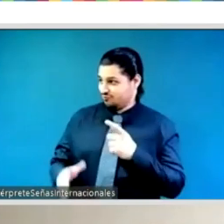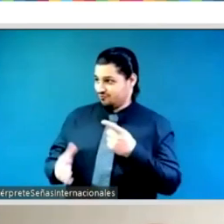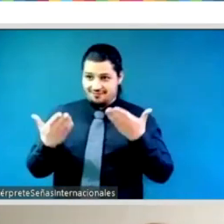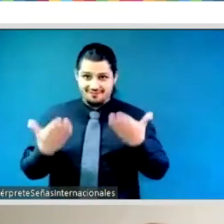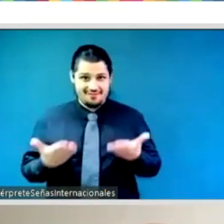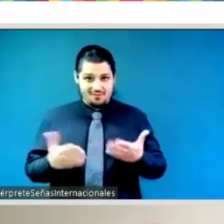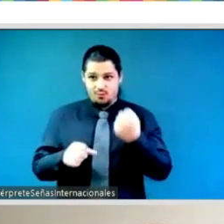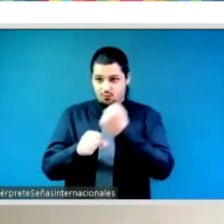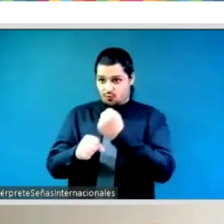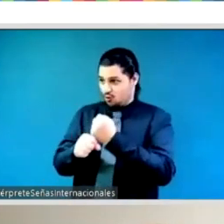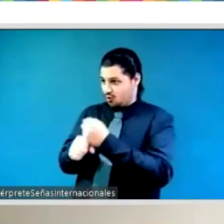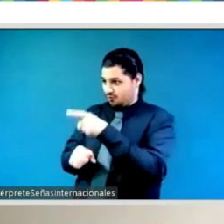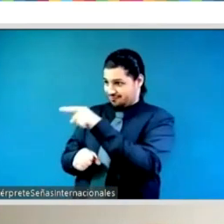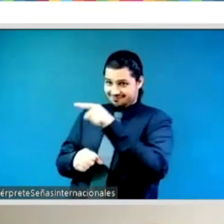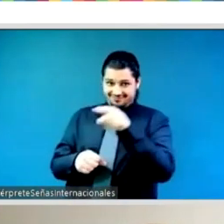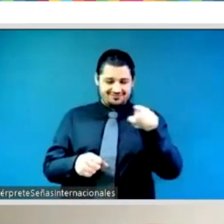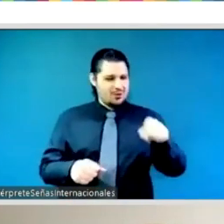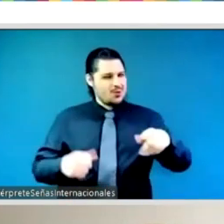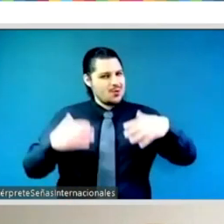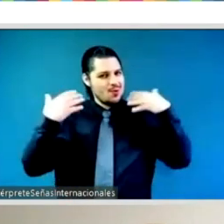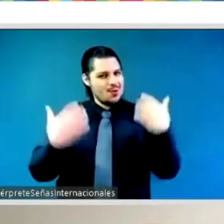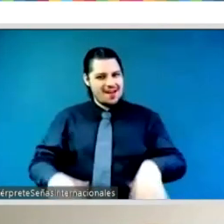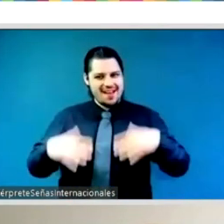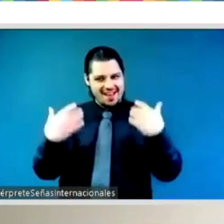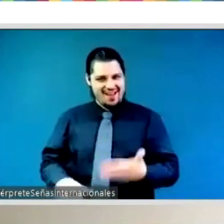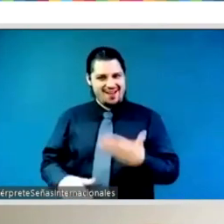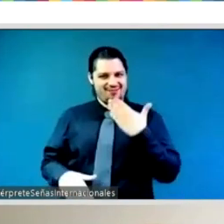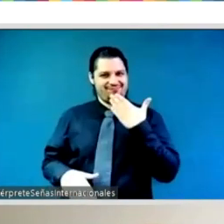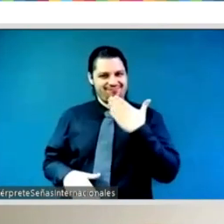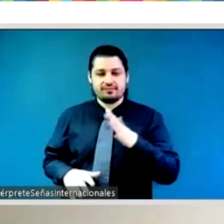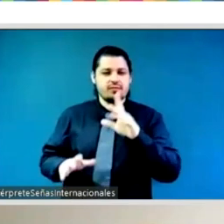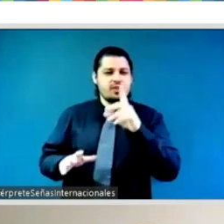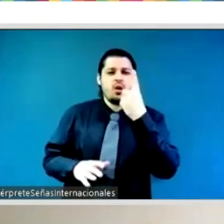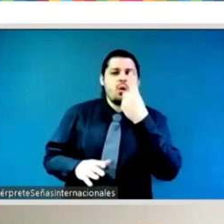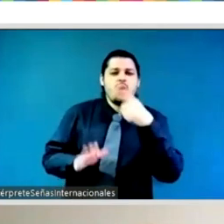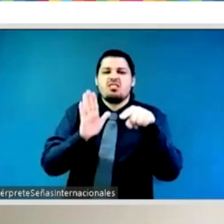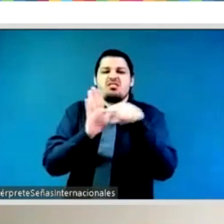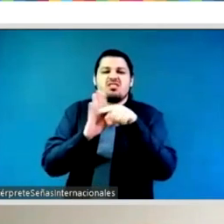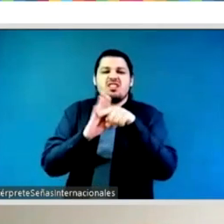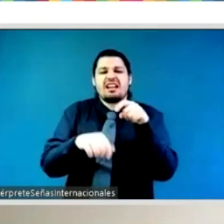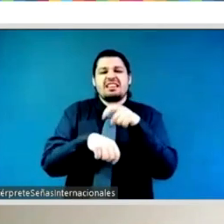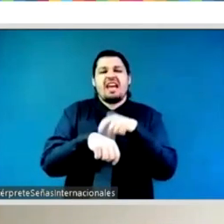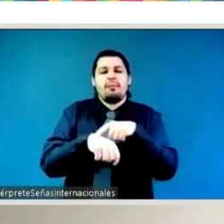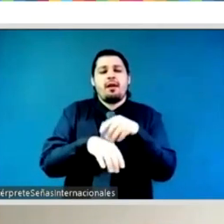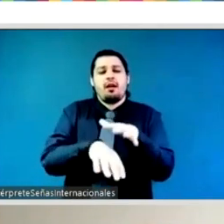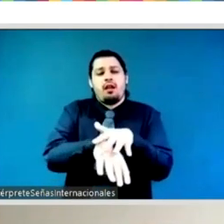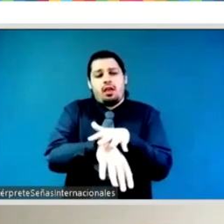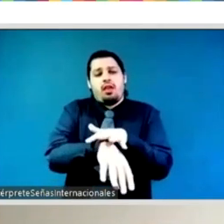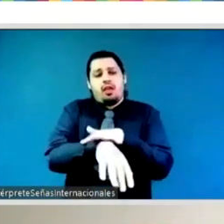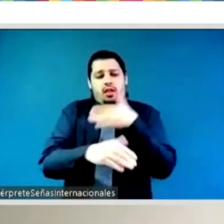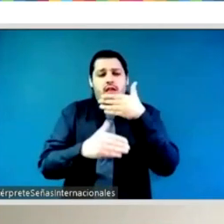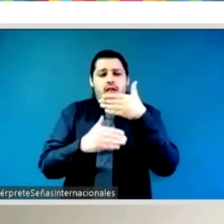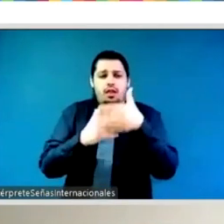you were talking about young feminists taking up as this generation these fights um and the question